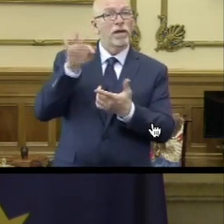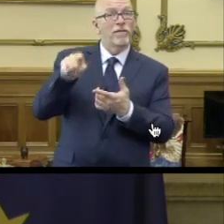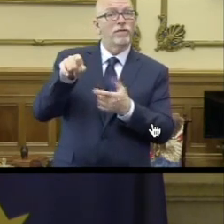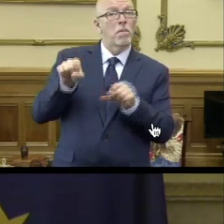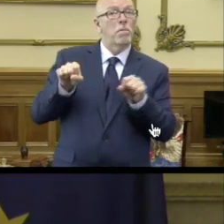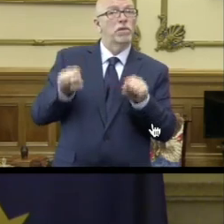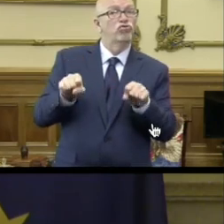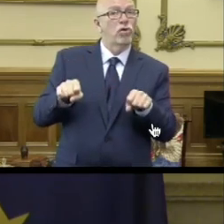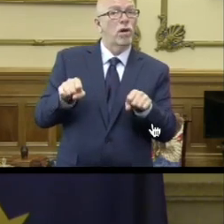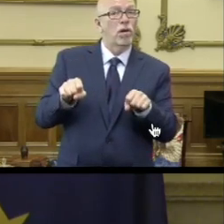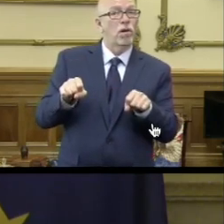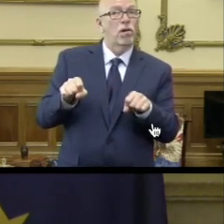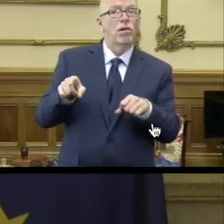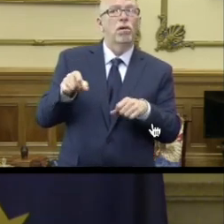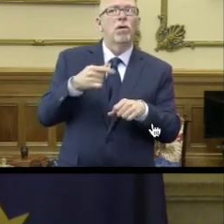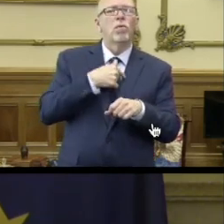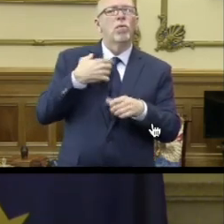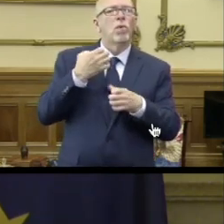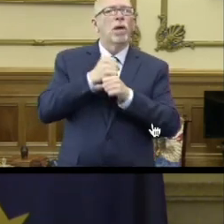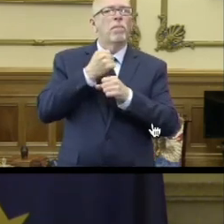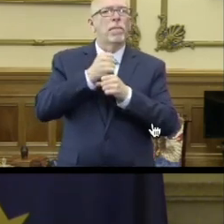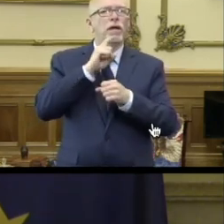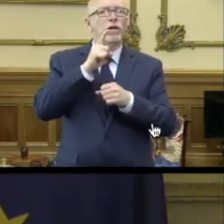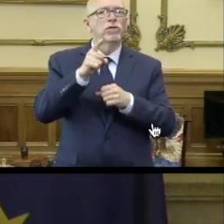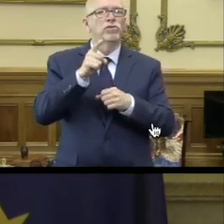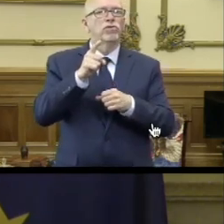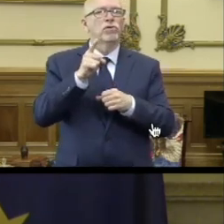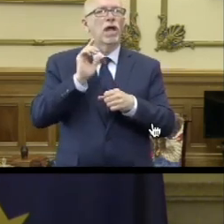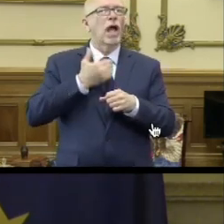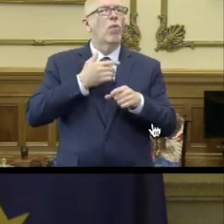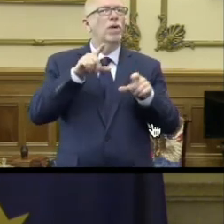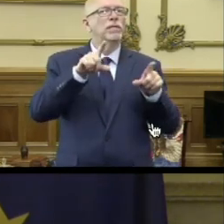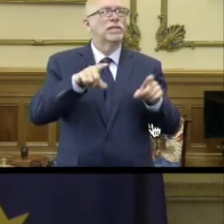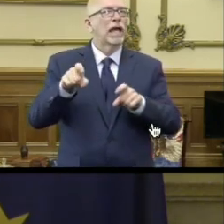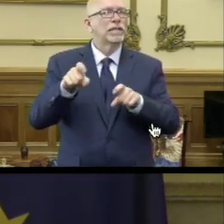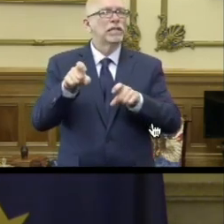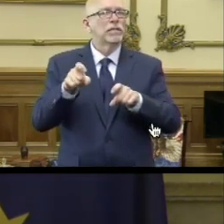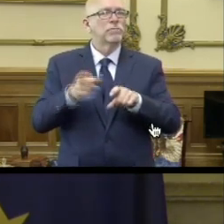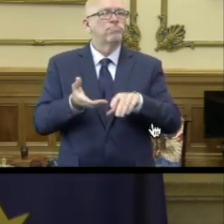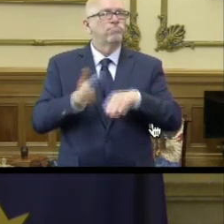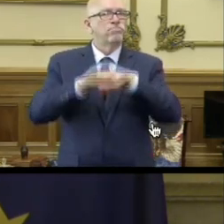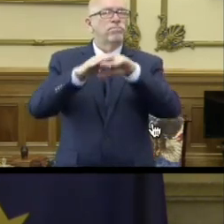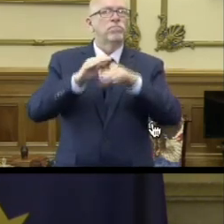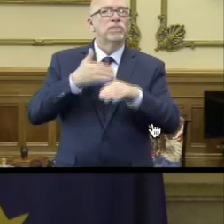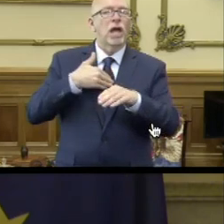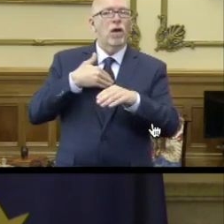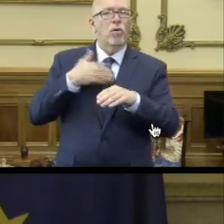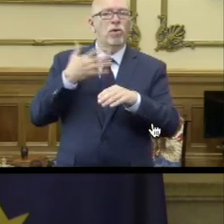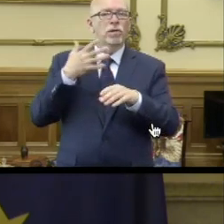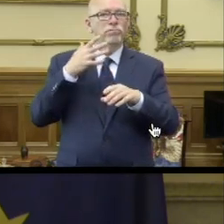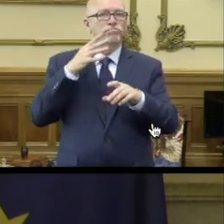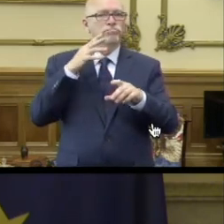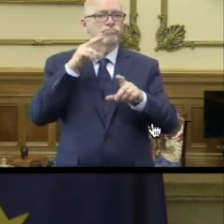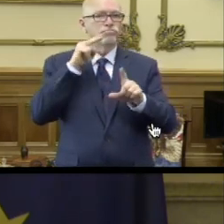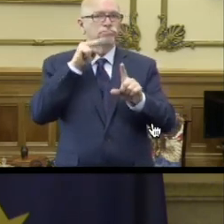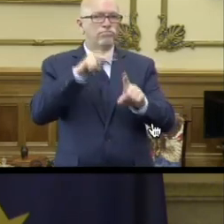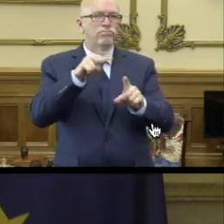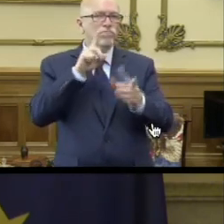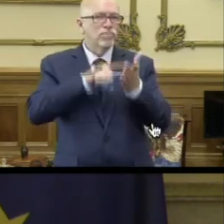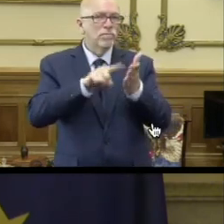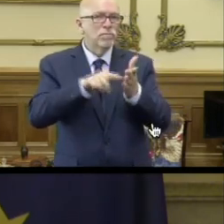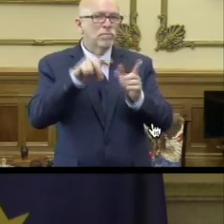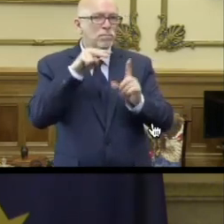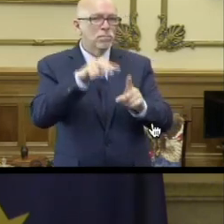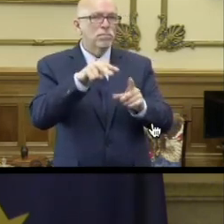potential, we wanted to make sure as our testing ramped up and our tracing ramps up, that's going to give us more